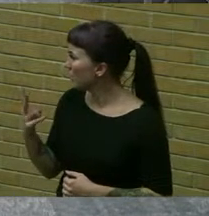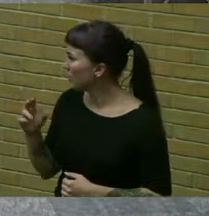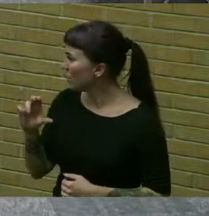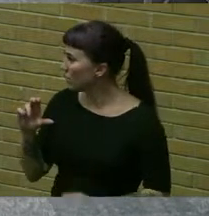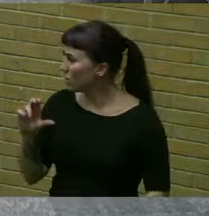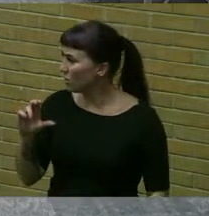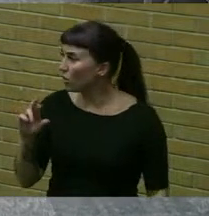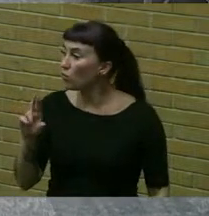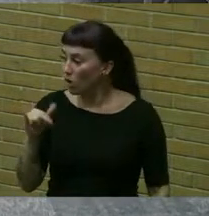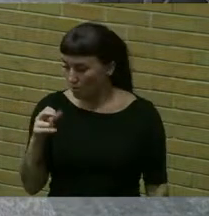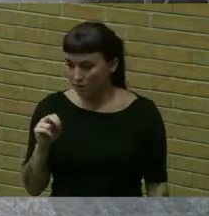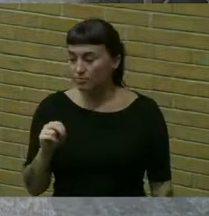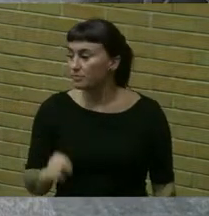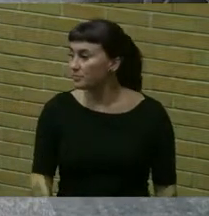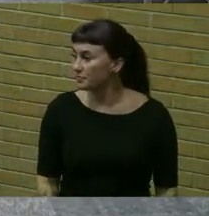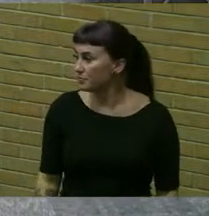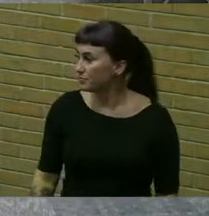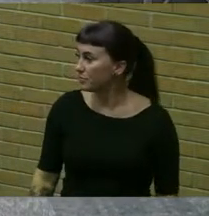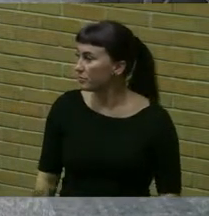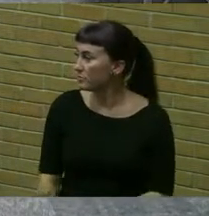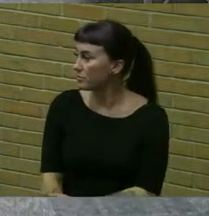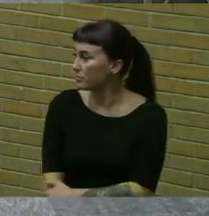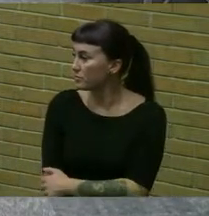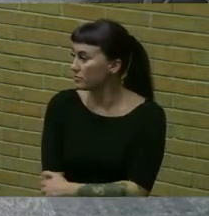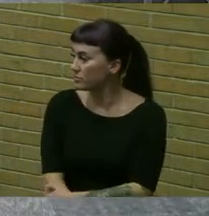me robin robin yep